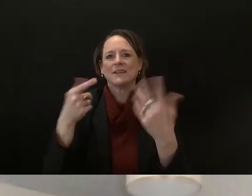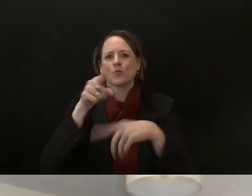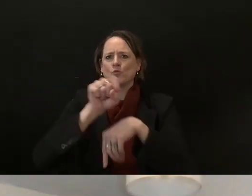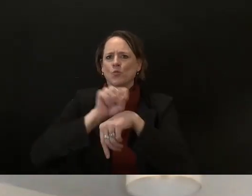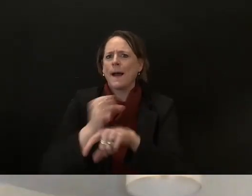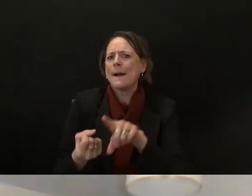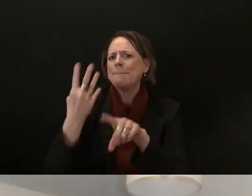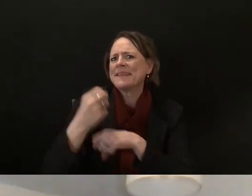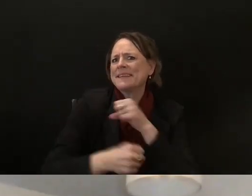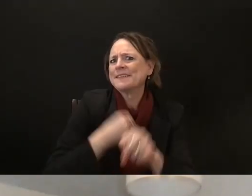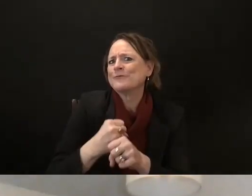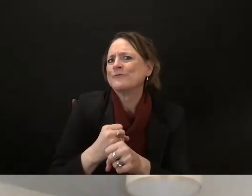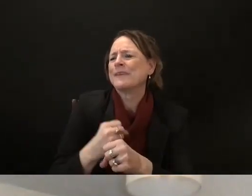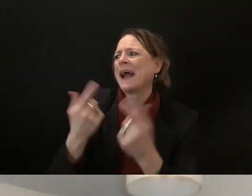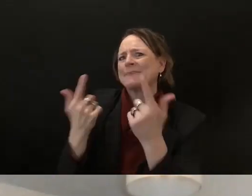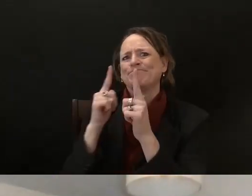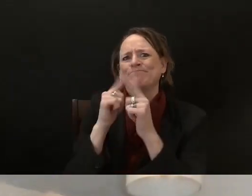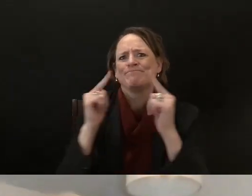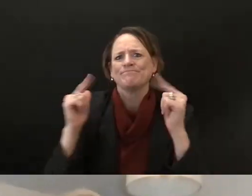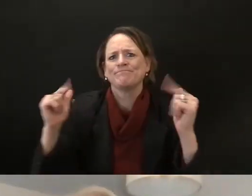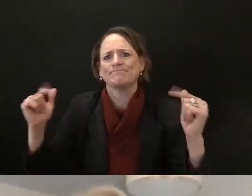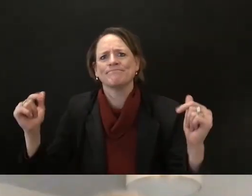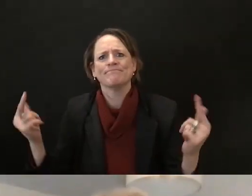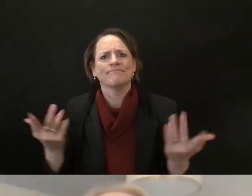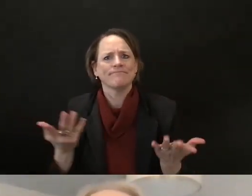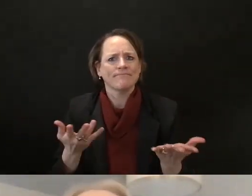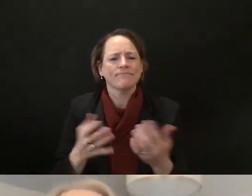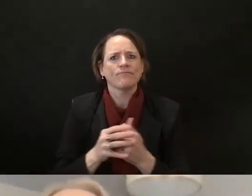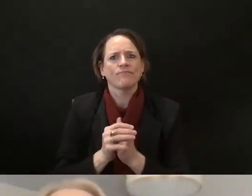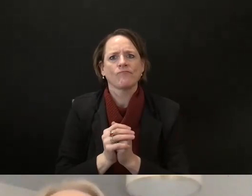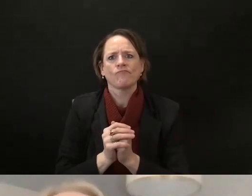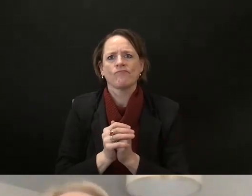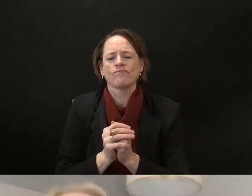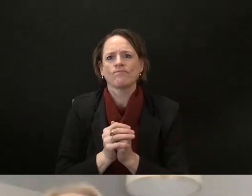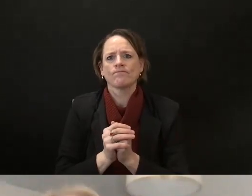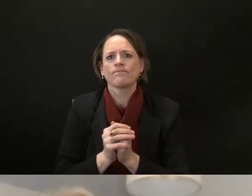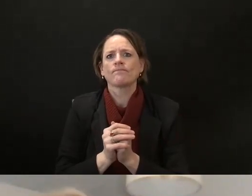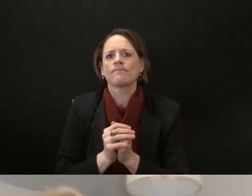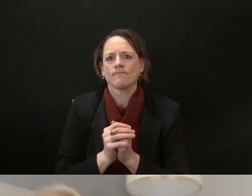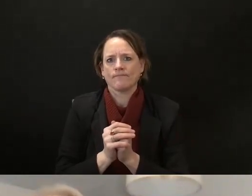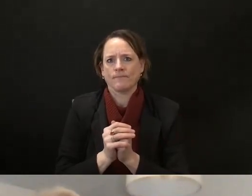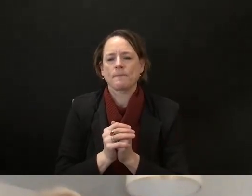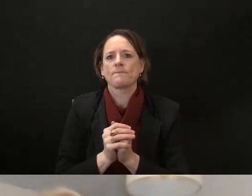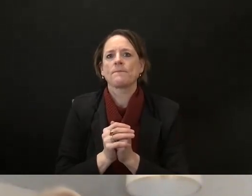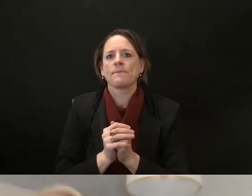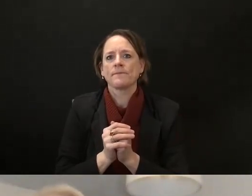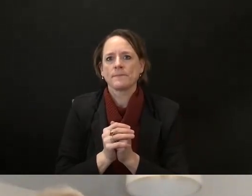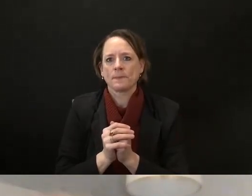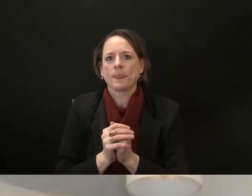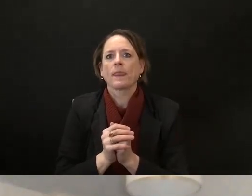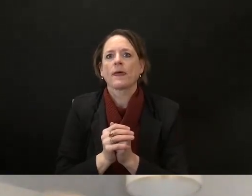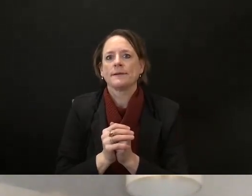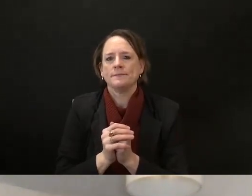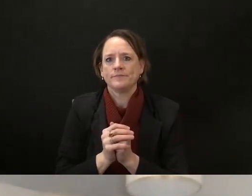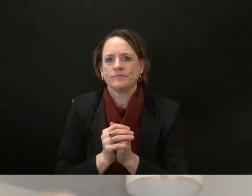created all kinds of of categories that were fraud um they will try to find any reason to